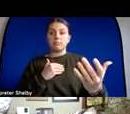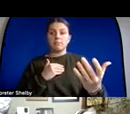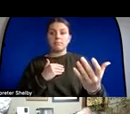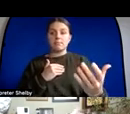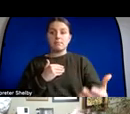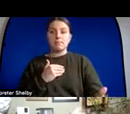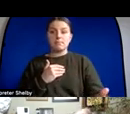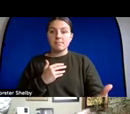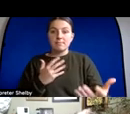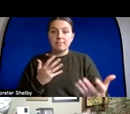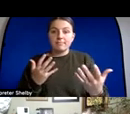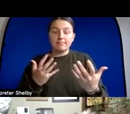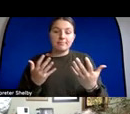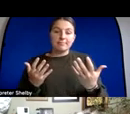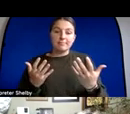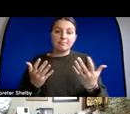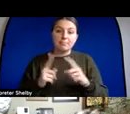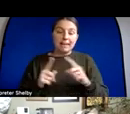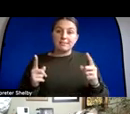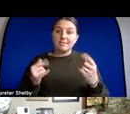you know all bets are off but this is us